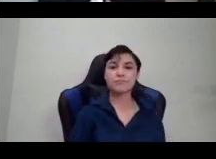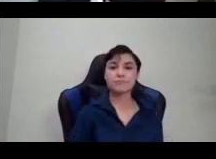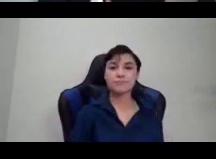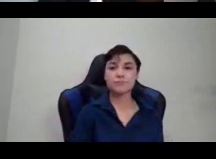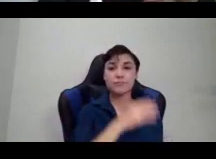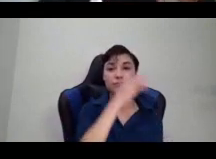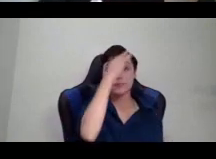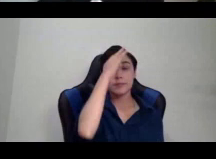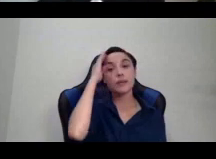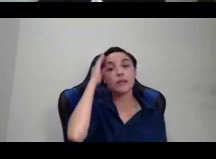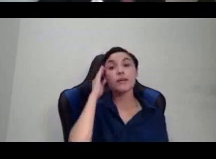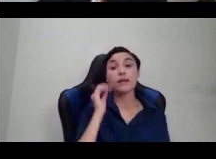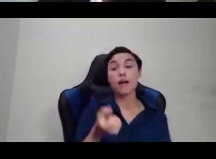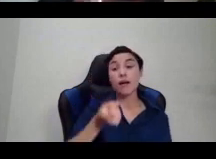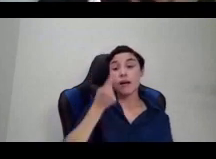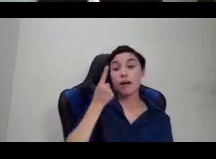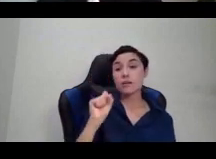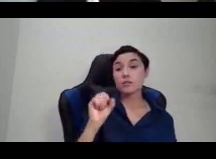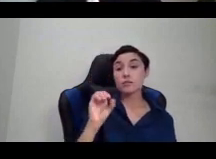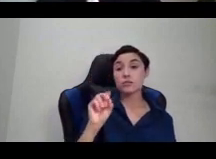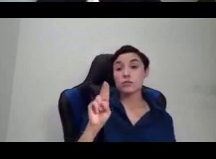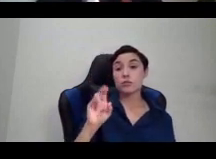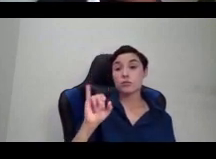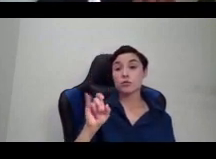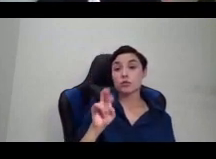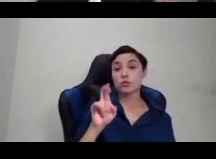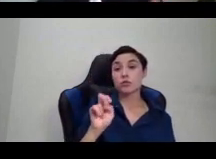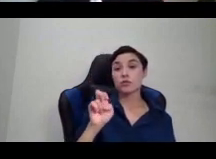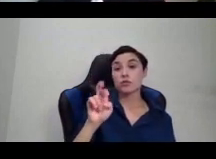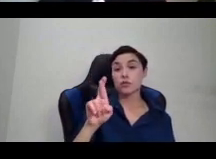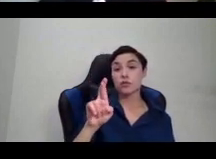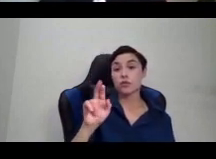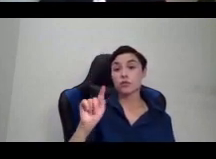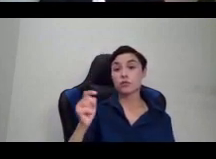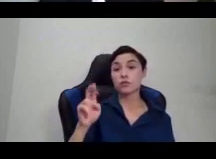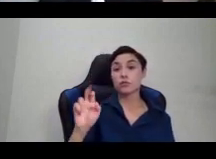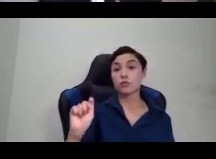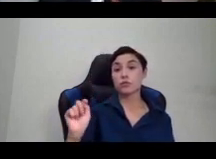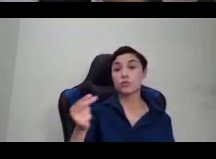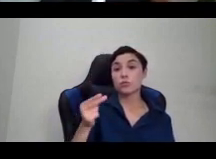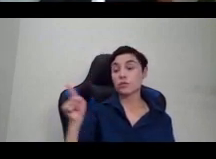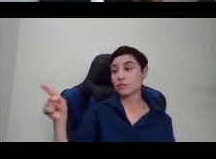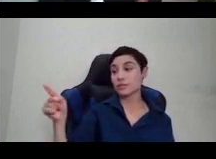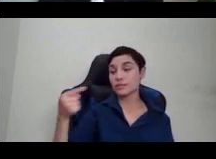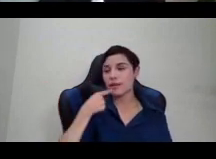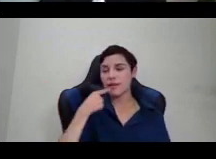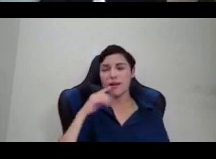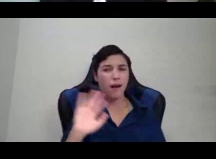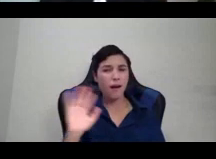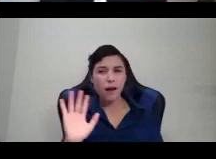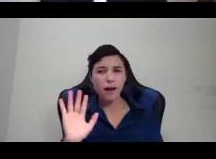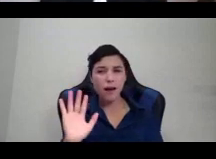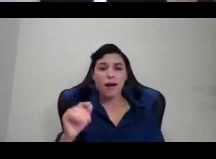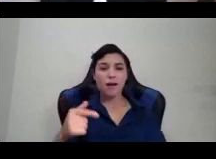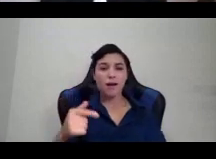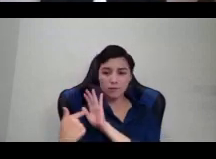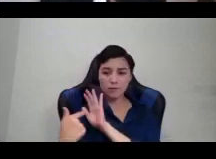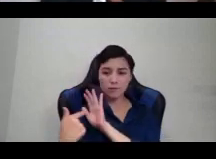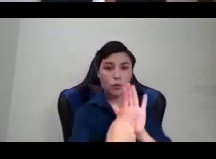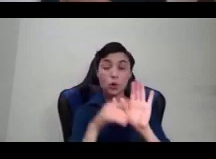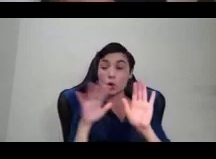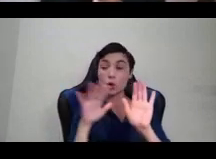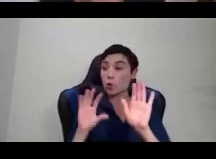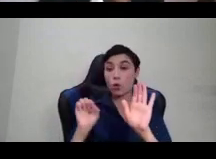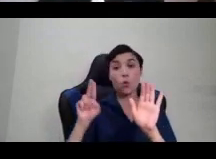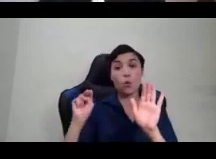make a sense given how I have lived my life, how she lived her life as a black woman, as an enslaved black woman, meant that